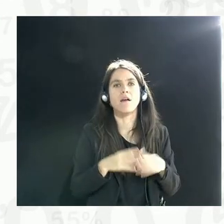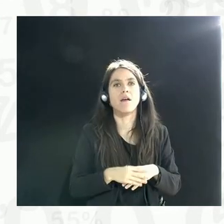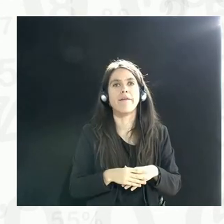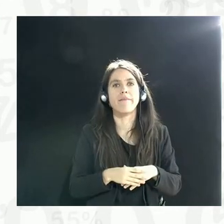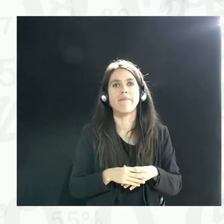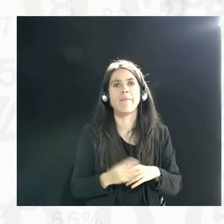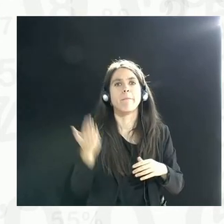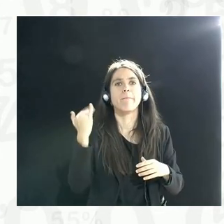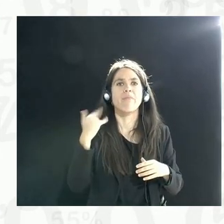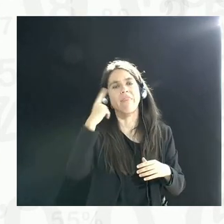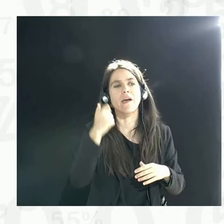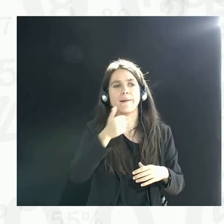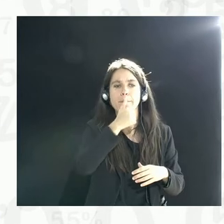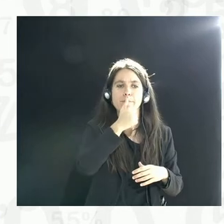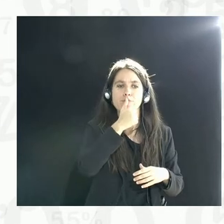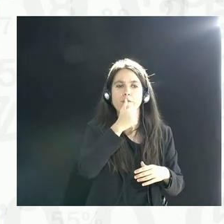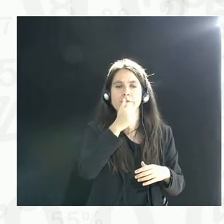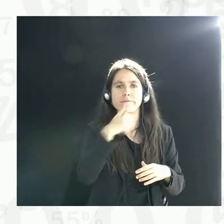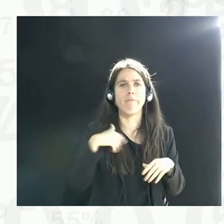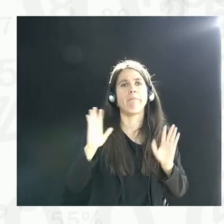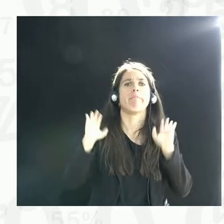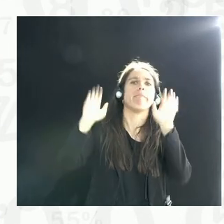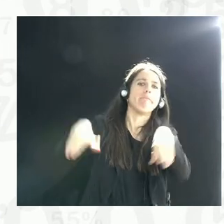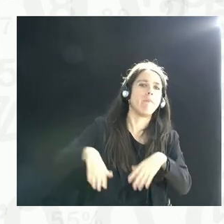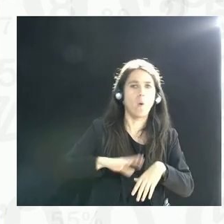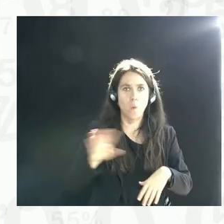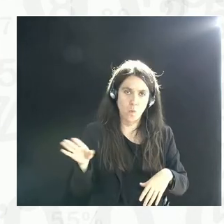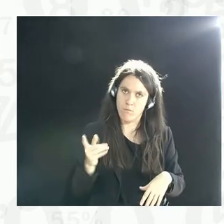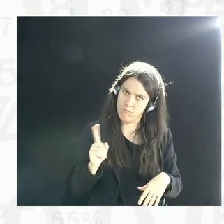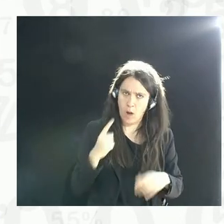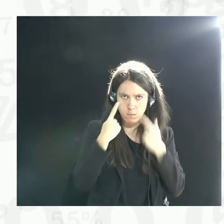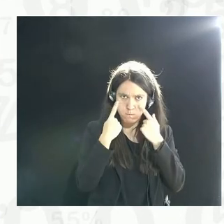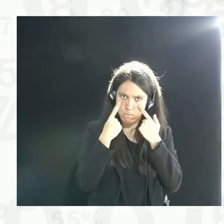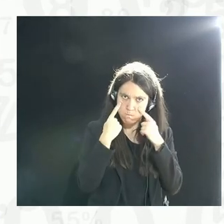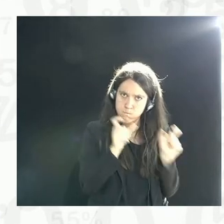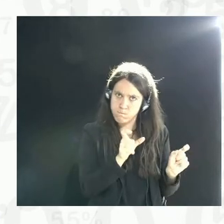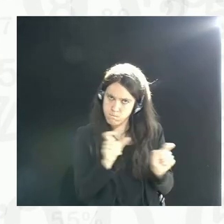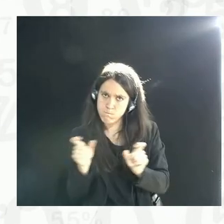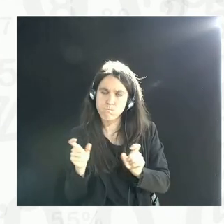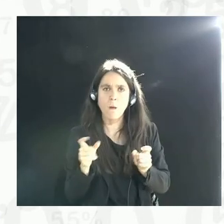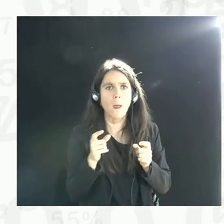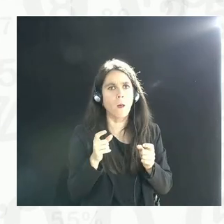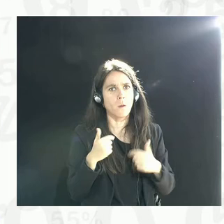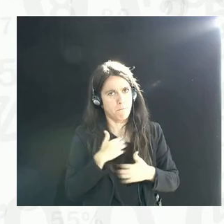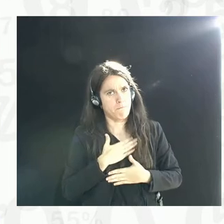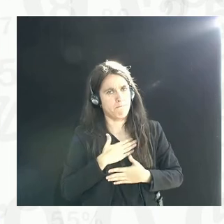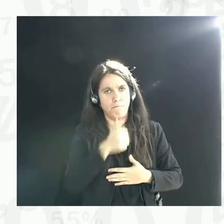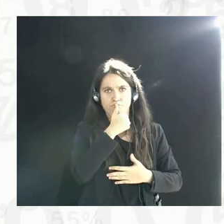control over your privacy or your data and the benefits you receive in return for it. And for